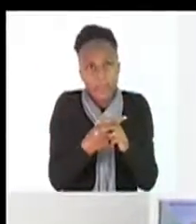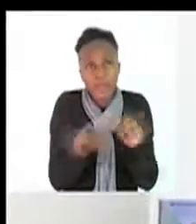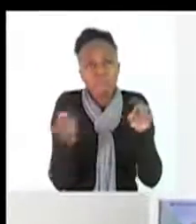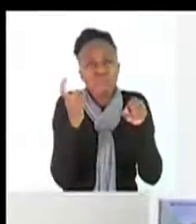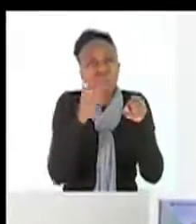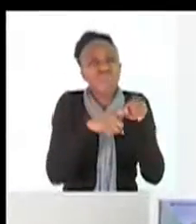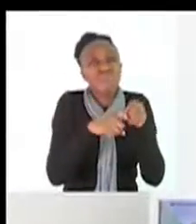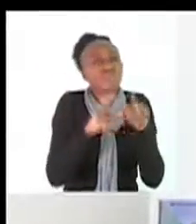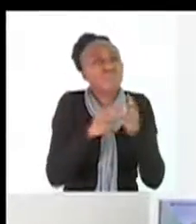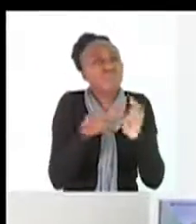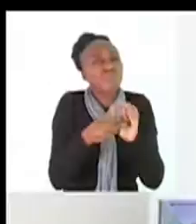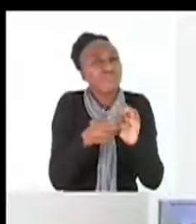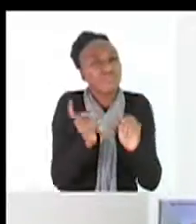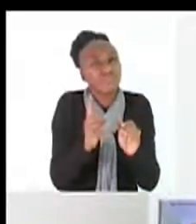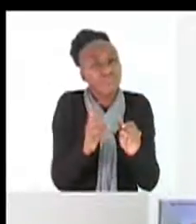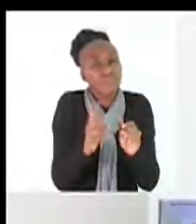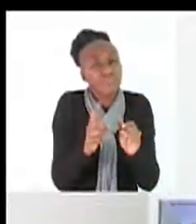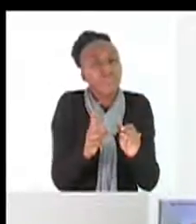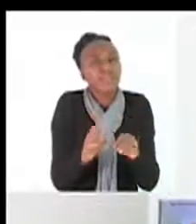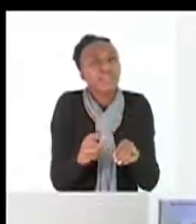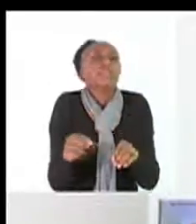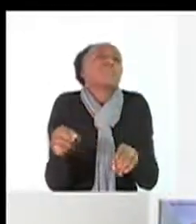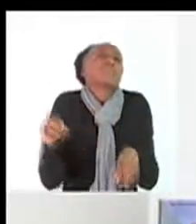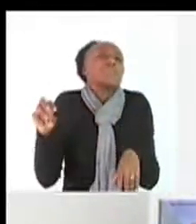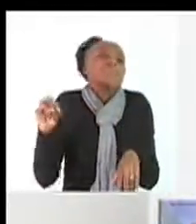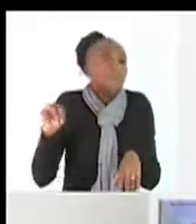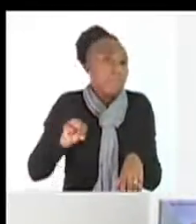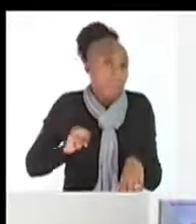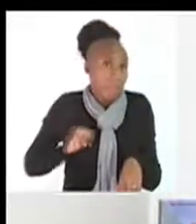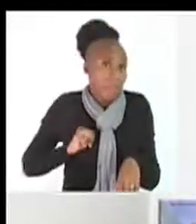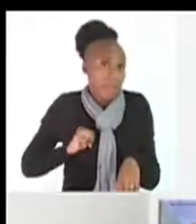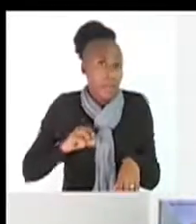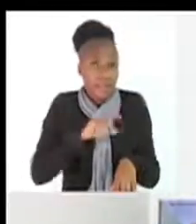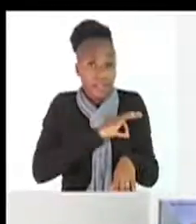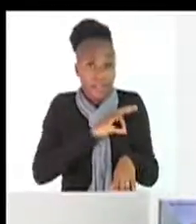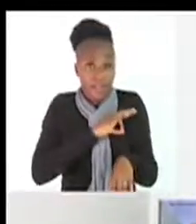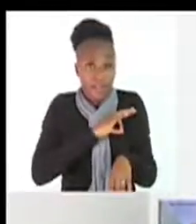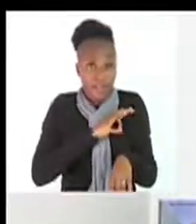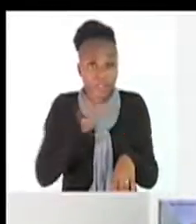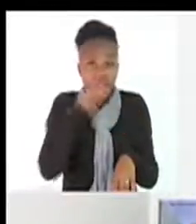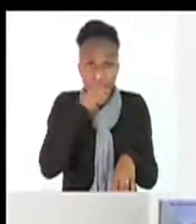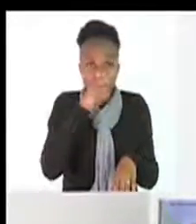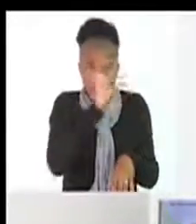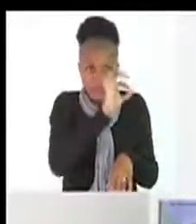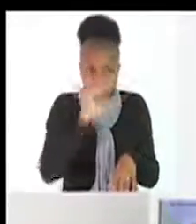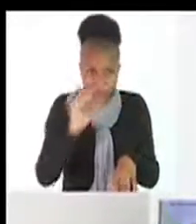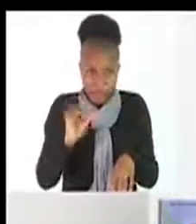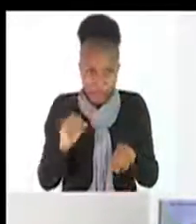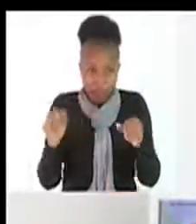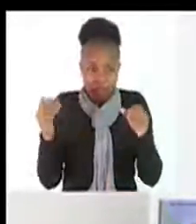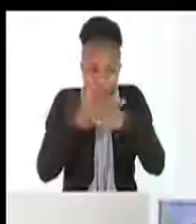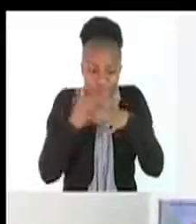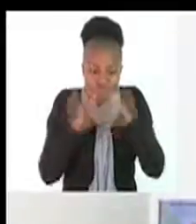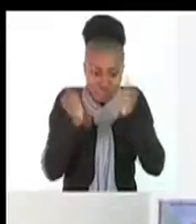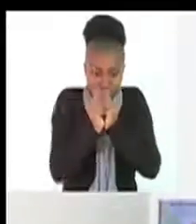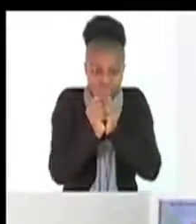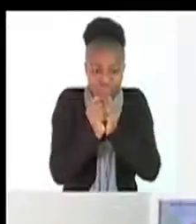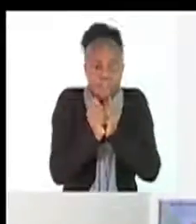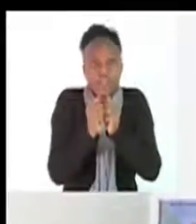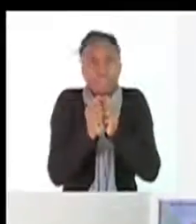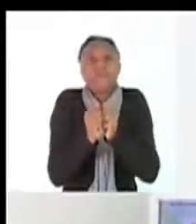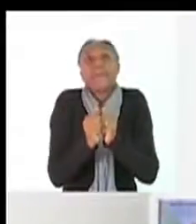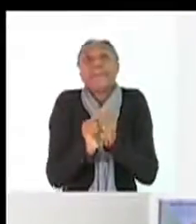Fertilization is a joining of the male and the female sex cells. I hope you have enjoyed